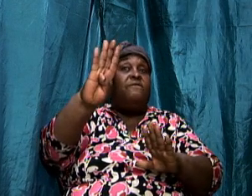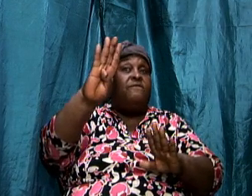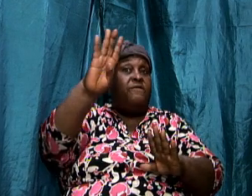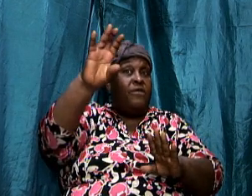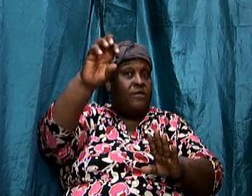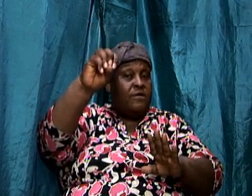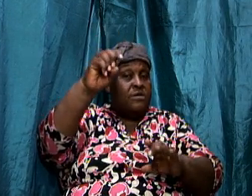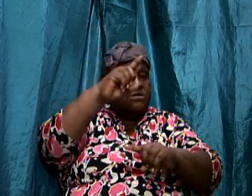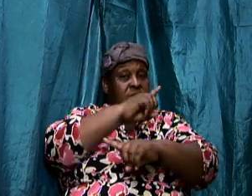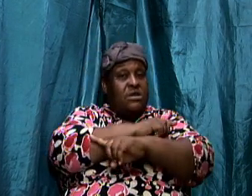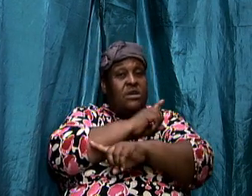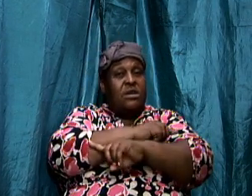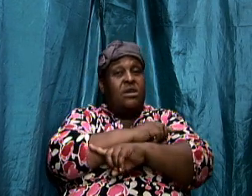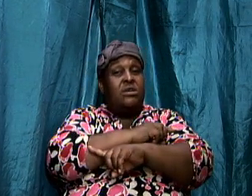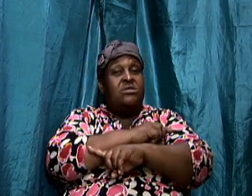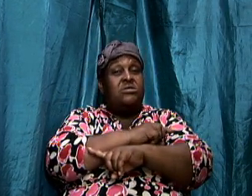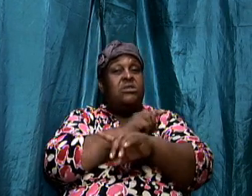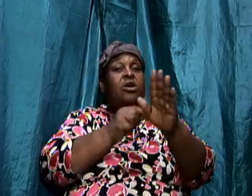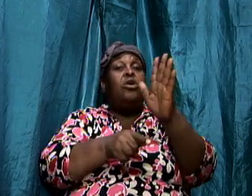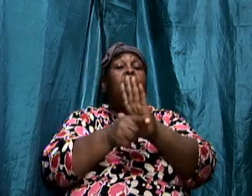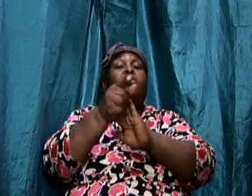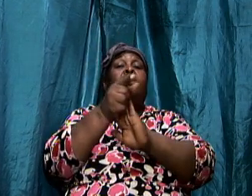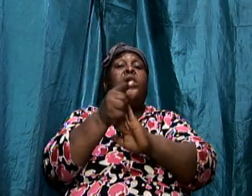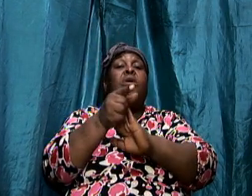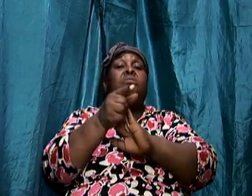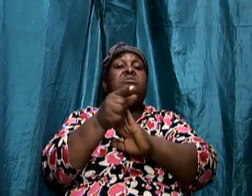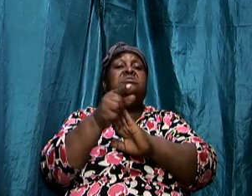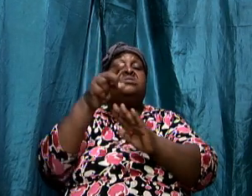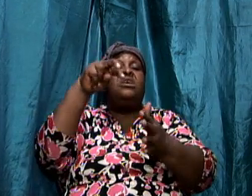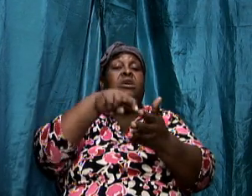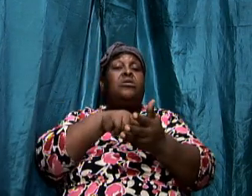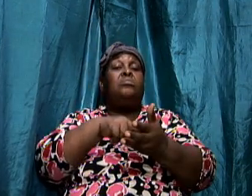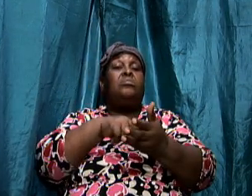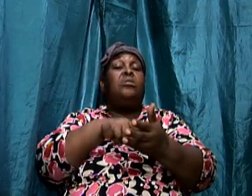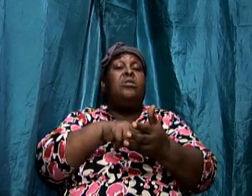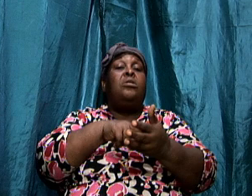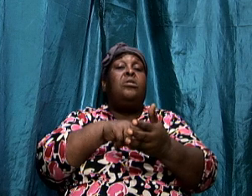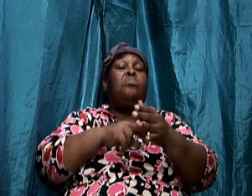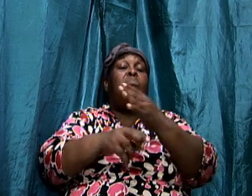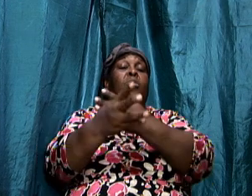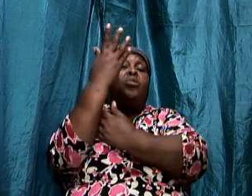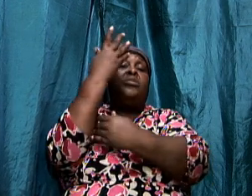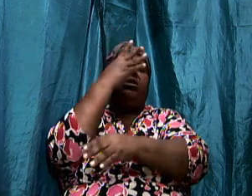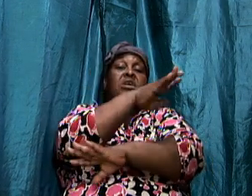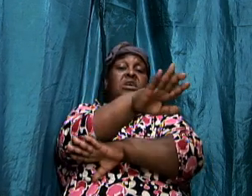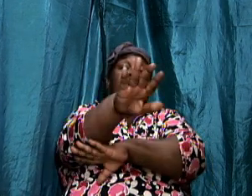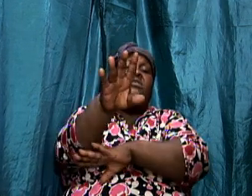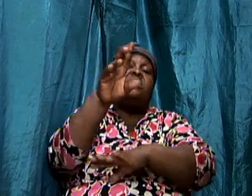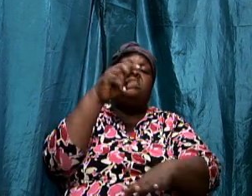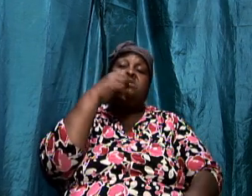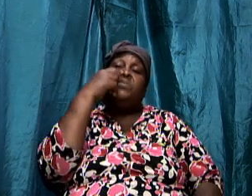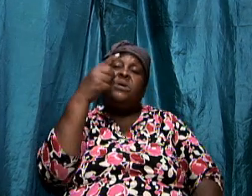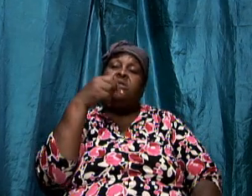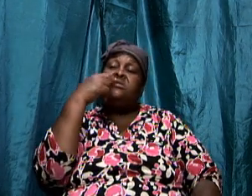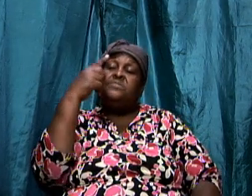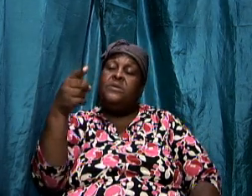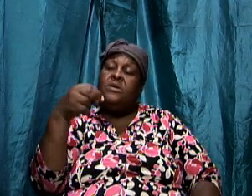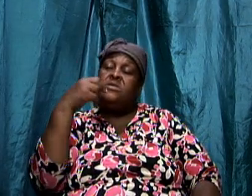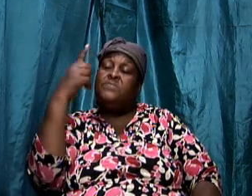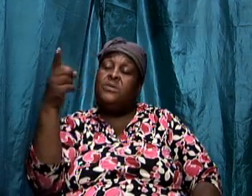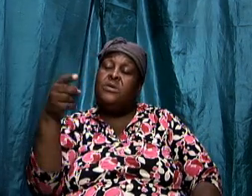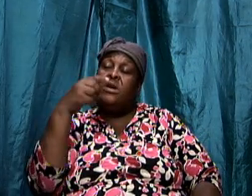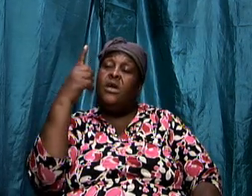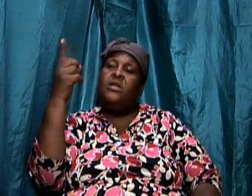would stand up every day morning and evening and he would speak and he would speak and he would